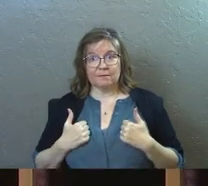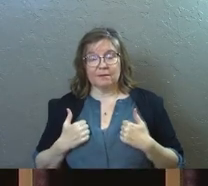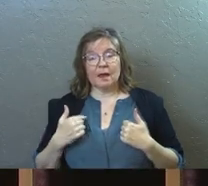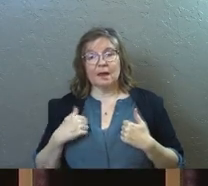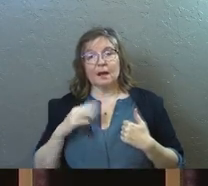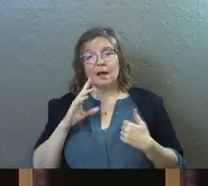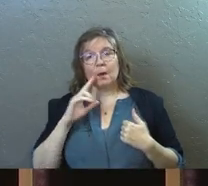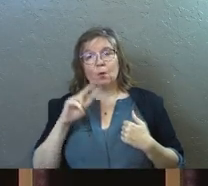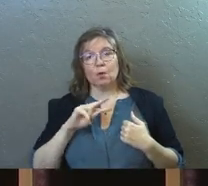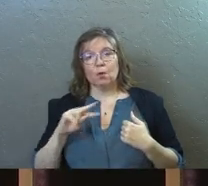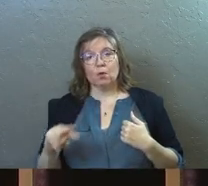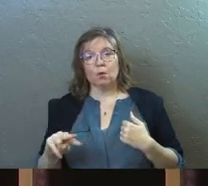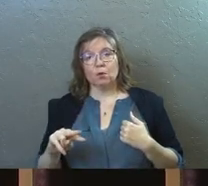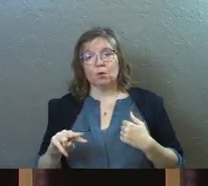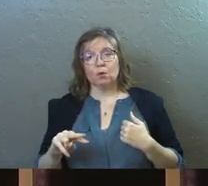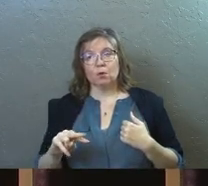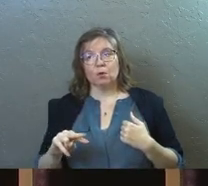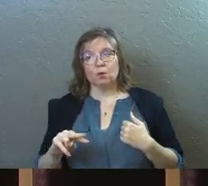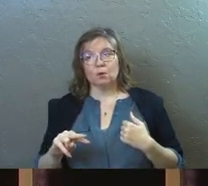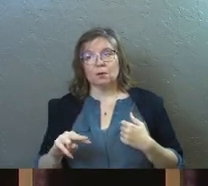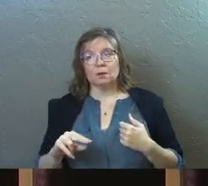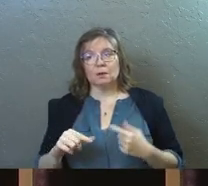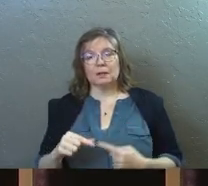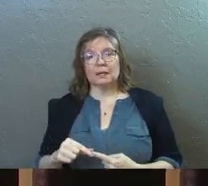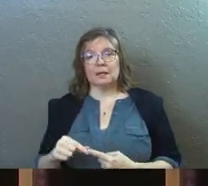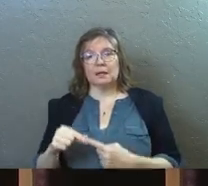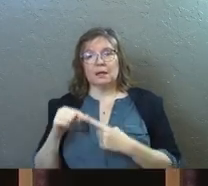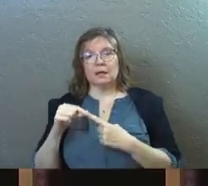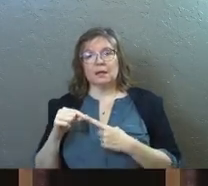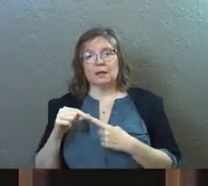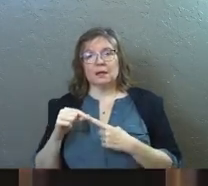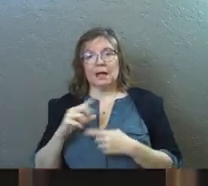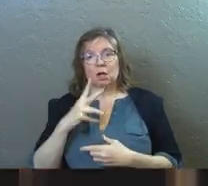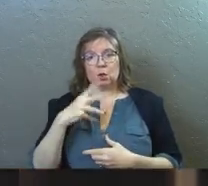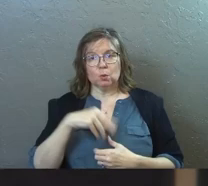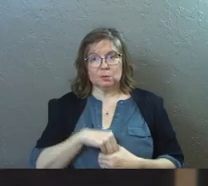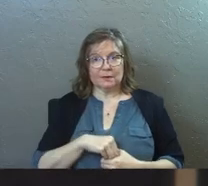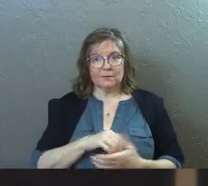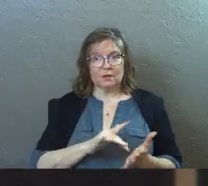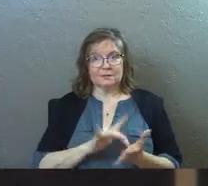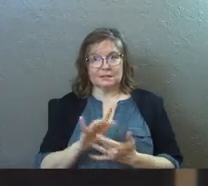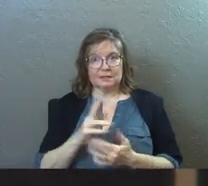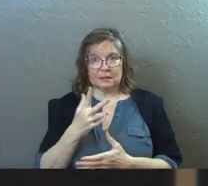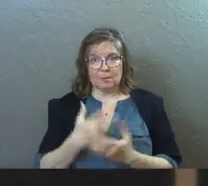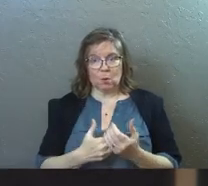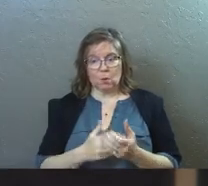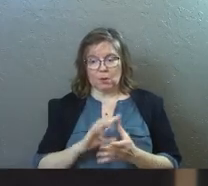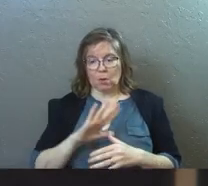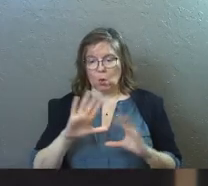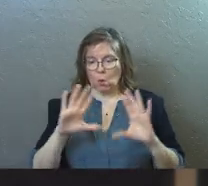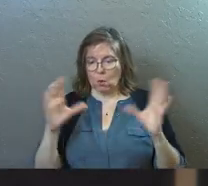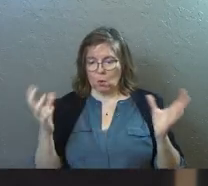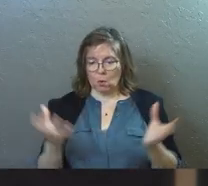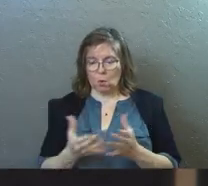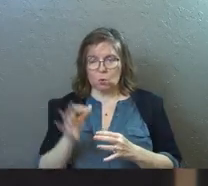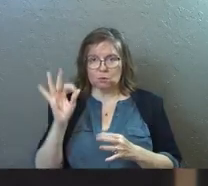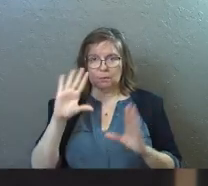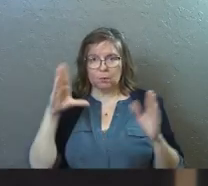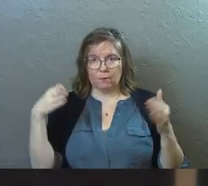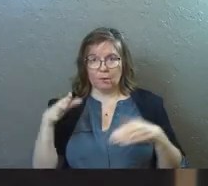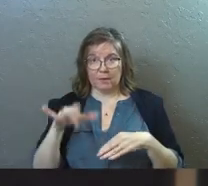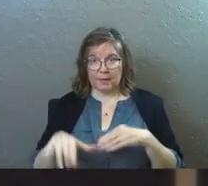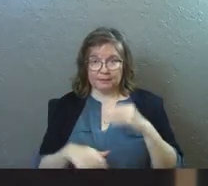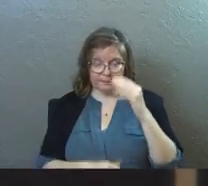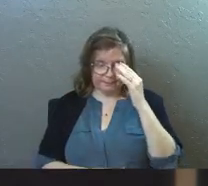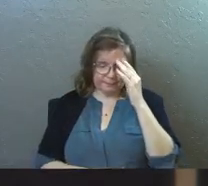And I'm going to look at the exclusivity and the inclusivity of Jesus. And there'll be that whole sermon. We're going to focus on that.